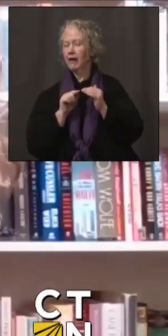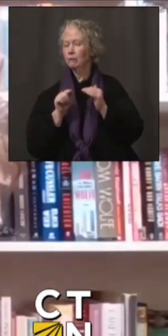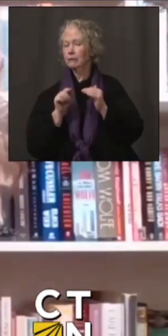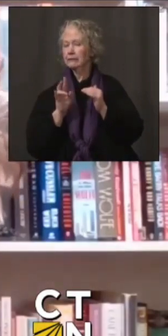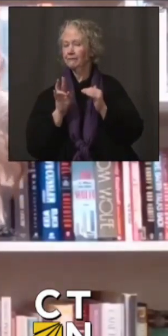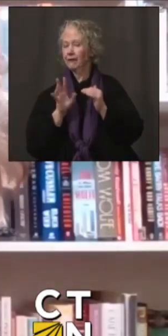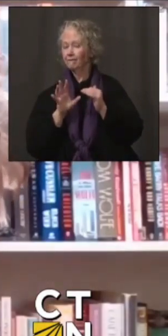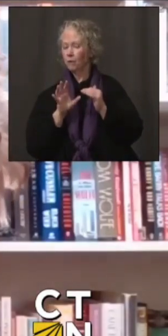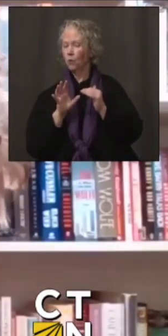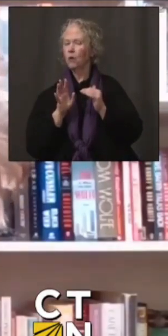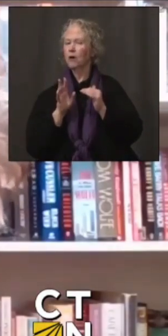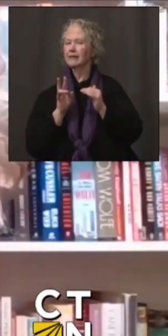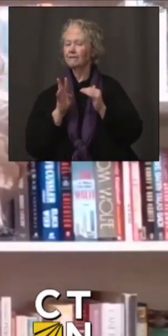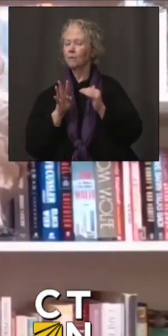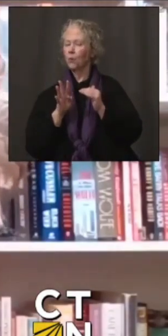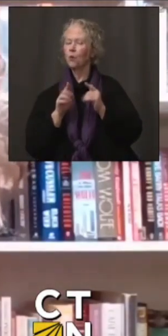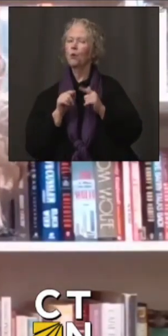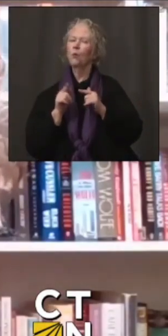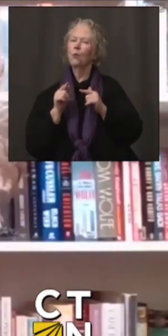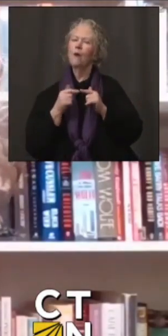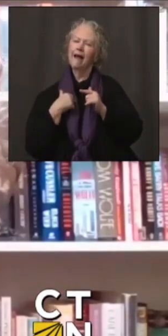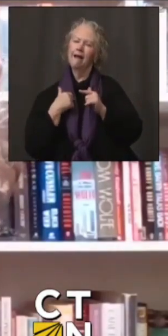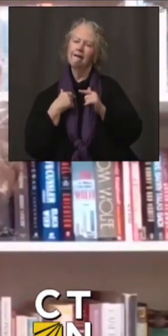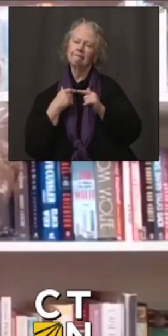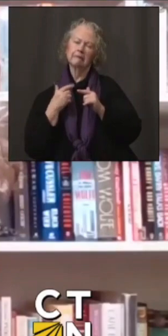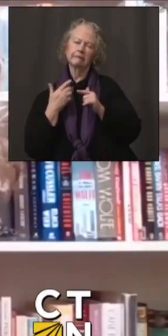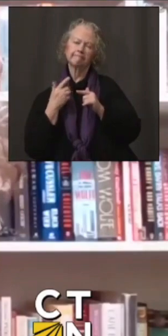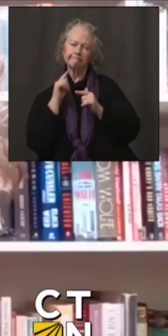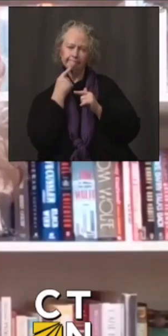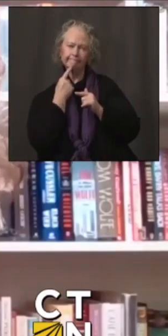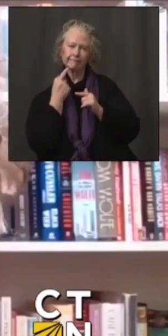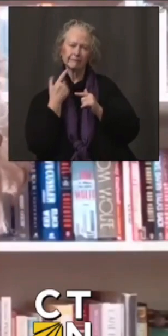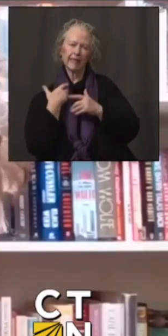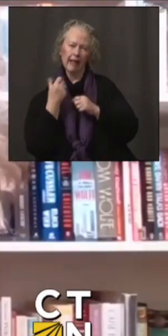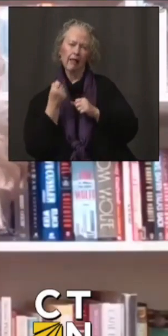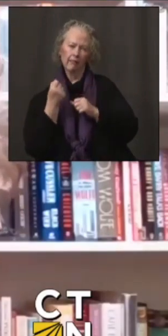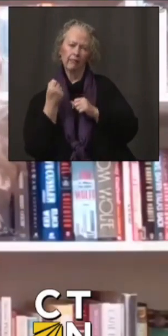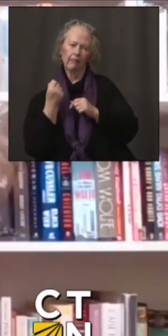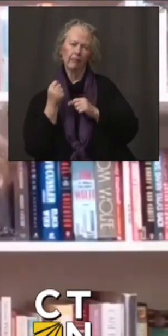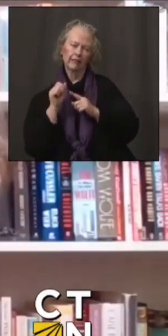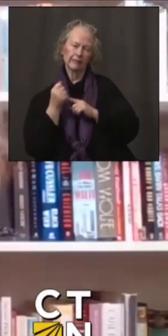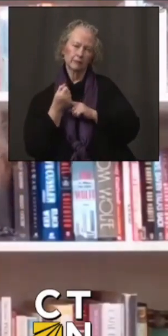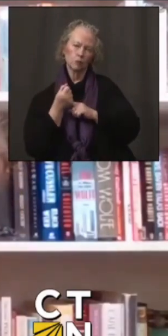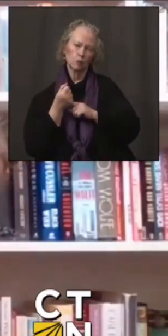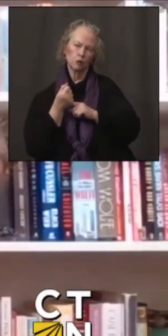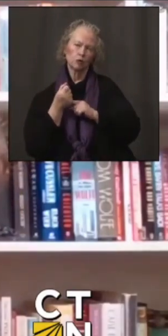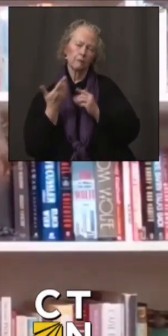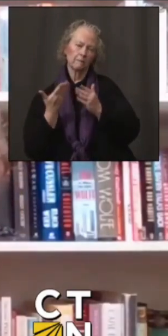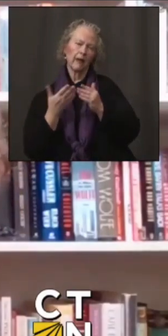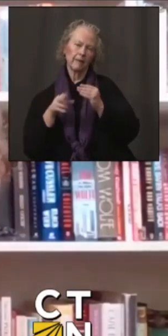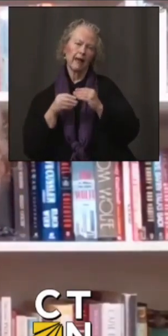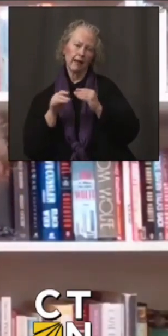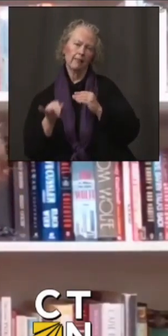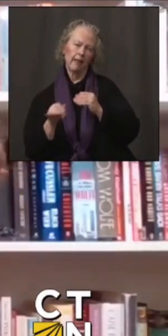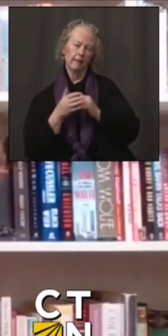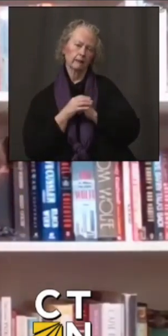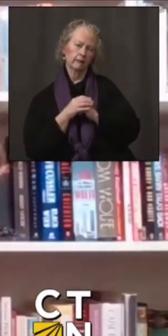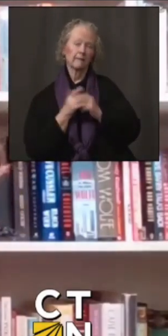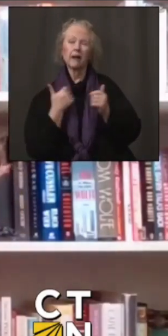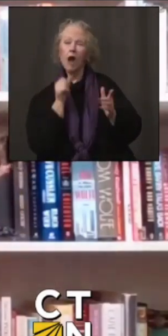with chronic conditions might be added, uh, to group 1b, but we'll know more for sure the beginning of next week.